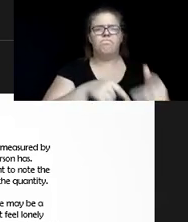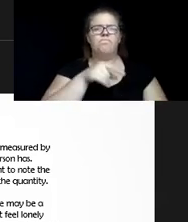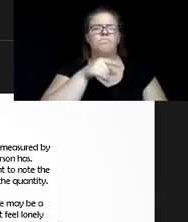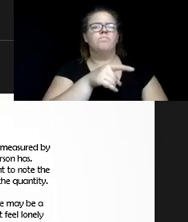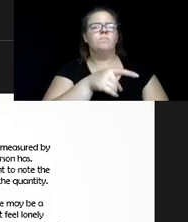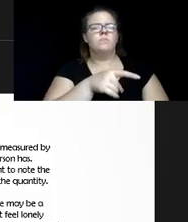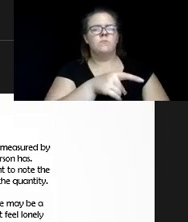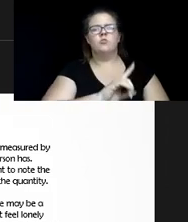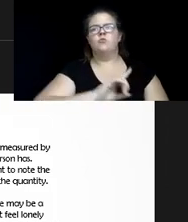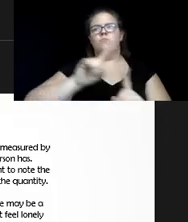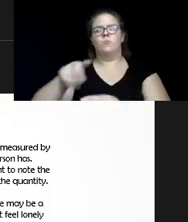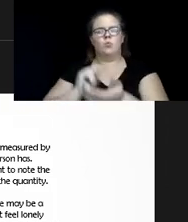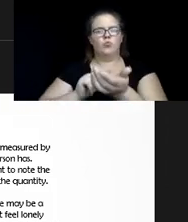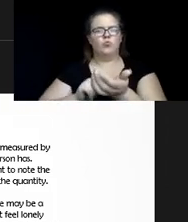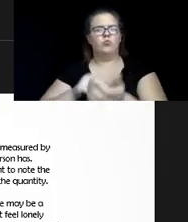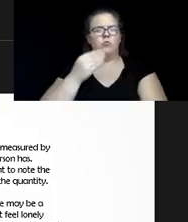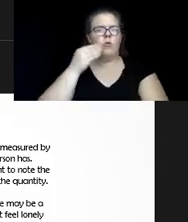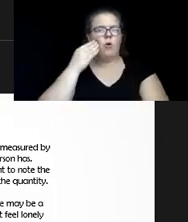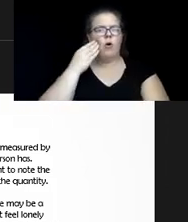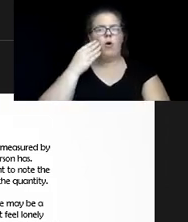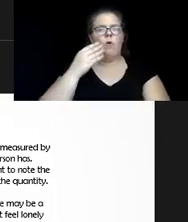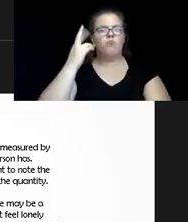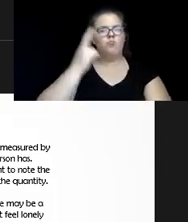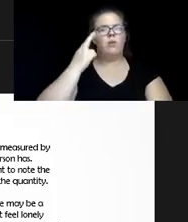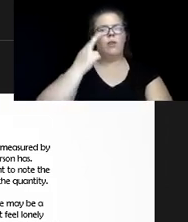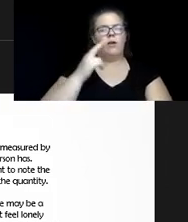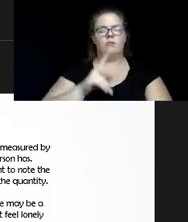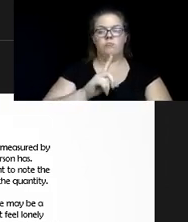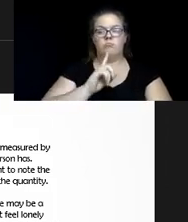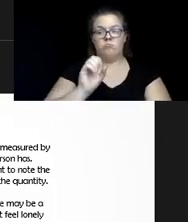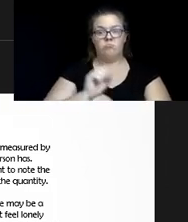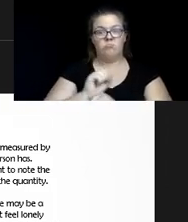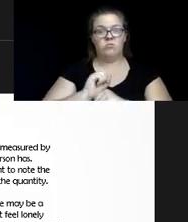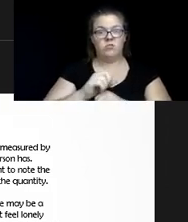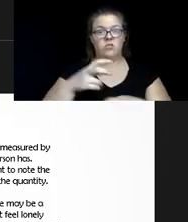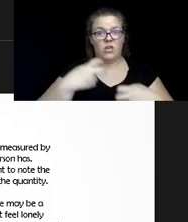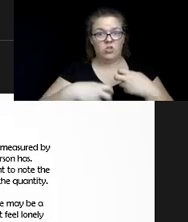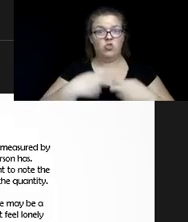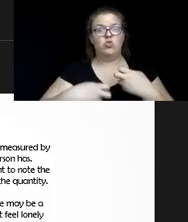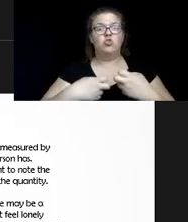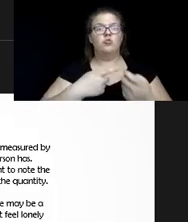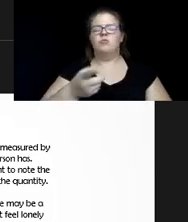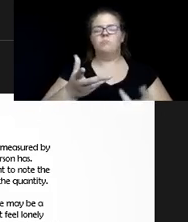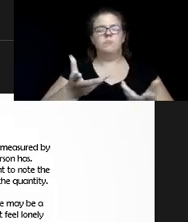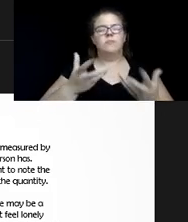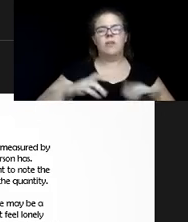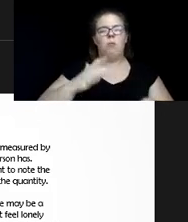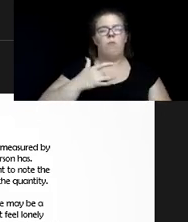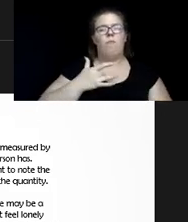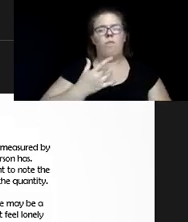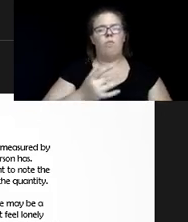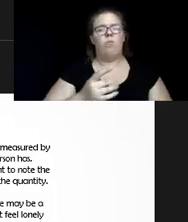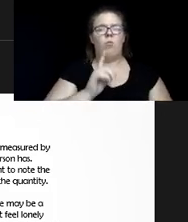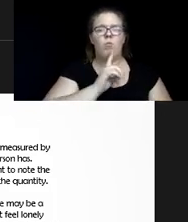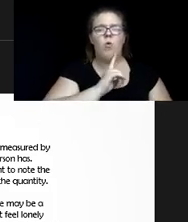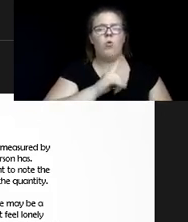transferred to a nursing home, we found out that the real issue is the real reason she kept coming to the ED is she didn't want to be alone. She was afraid she was going to